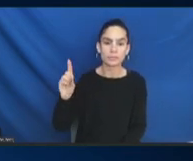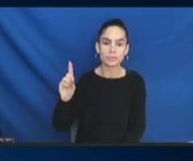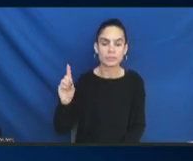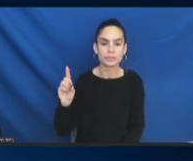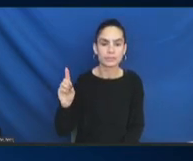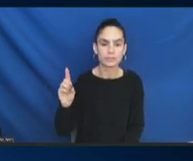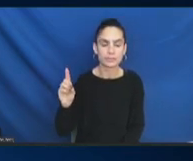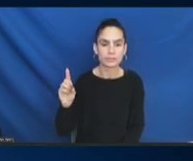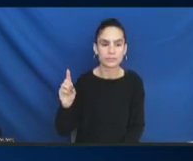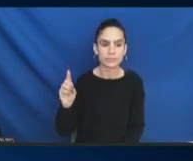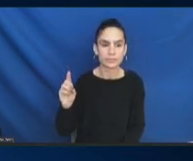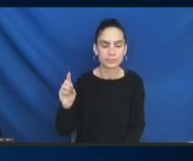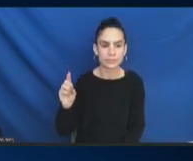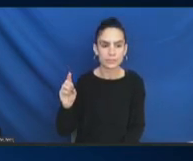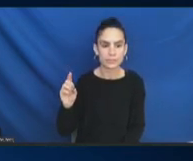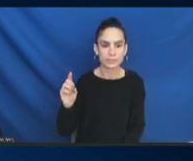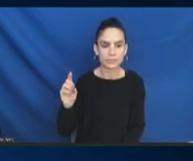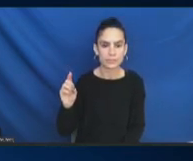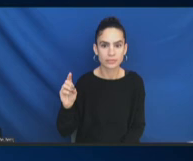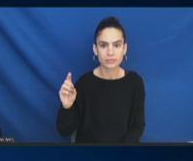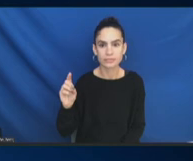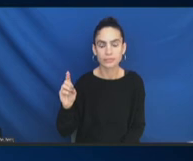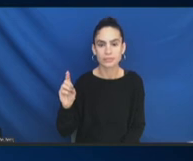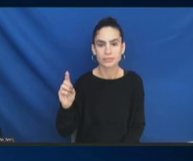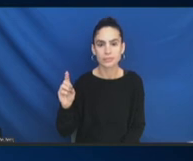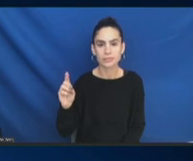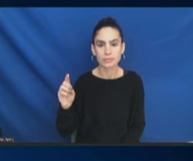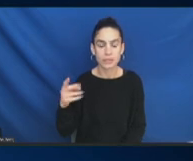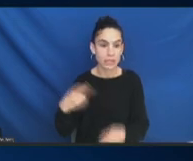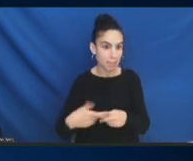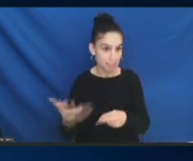Sorry, can we get those names? And Amy?